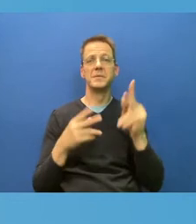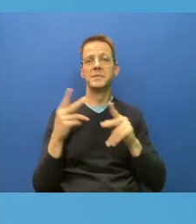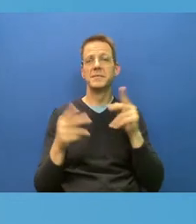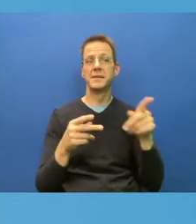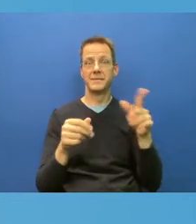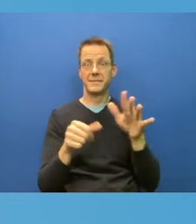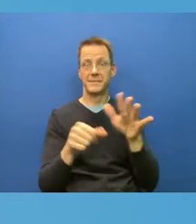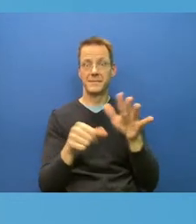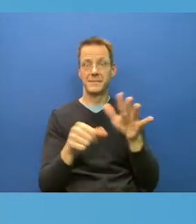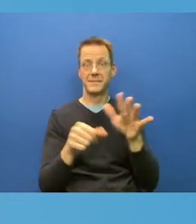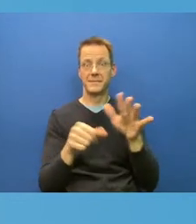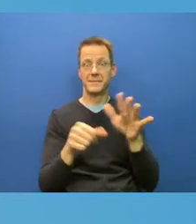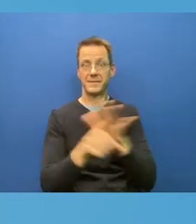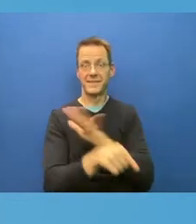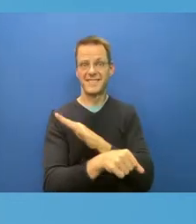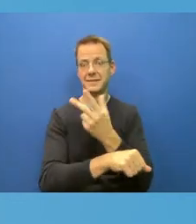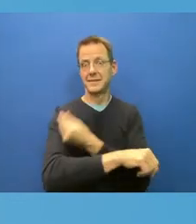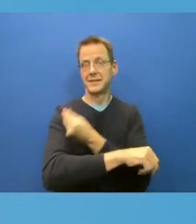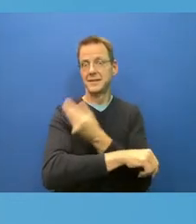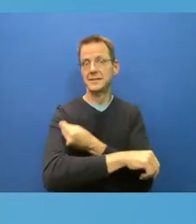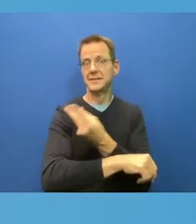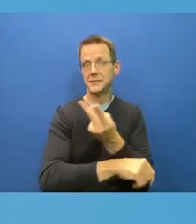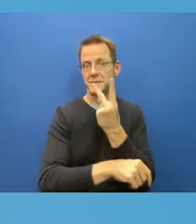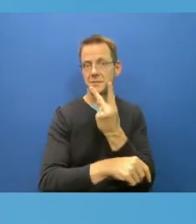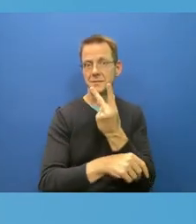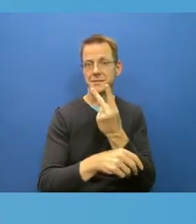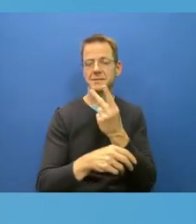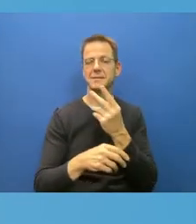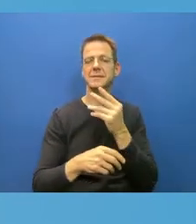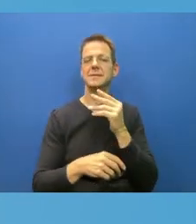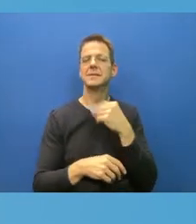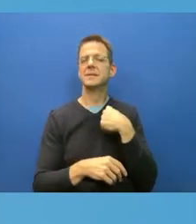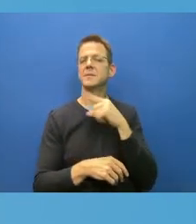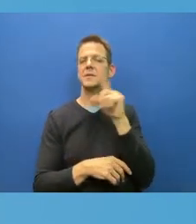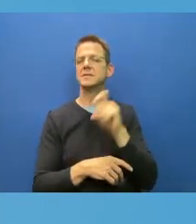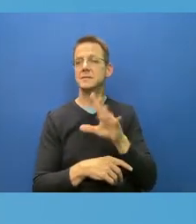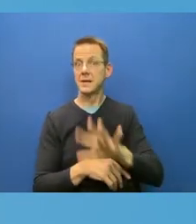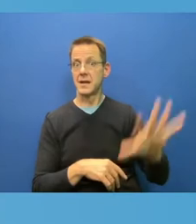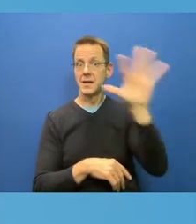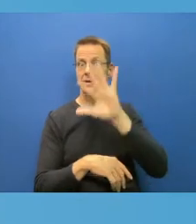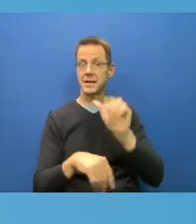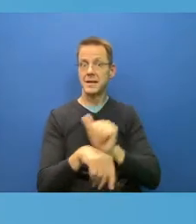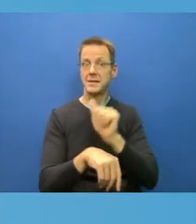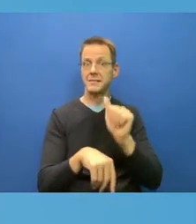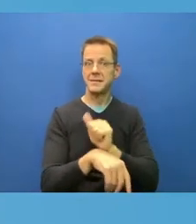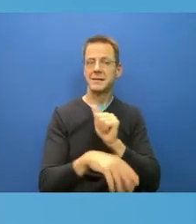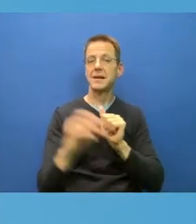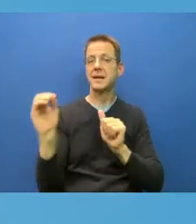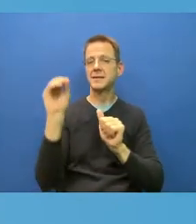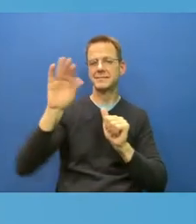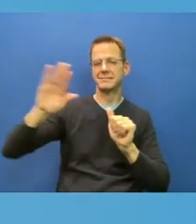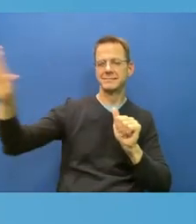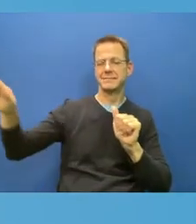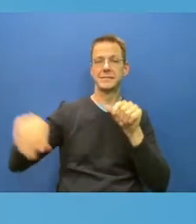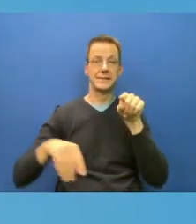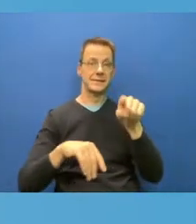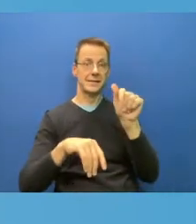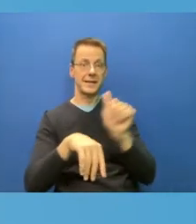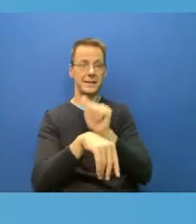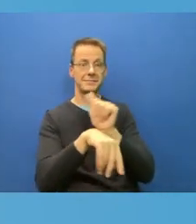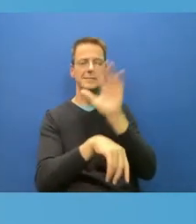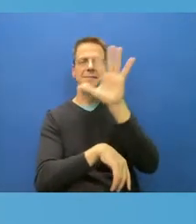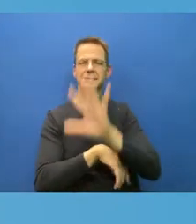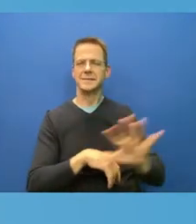bit. In Alberta, if you work somewhere, you do not have to be